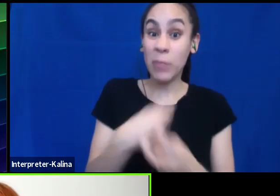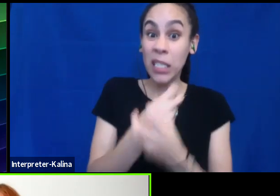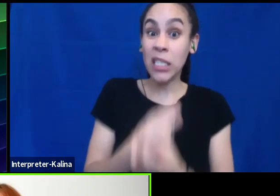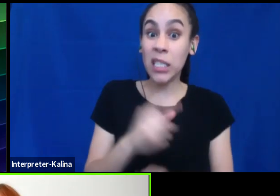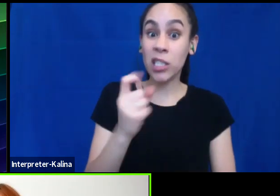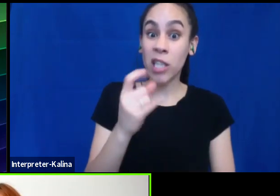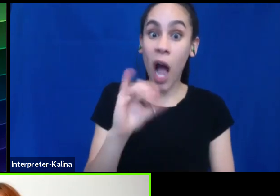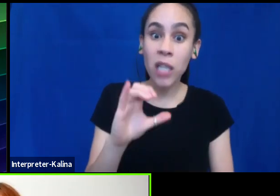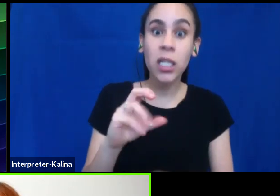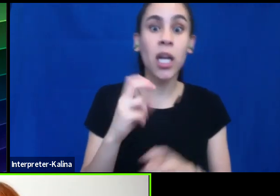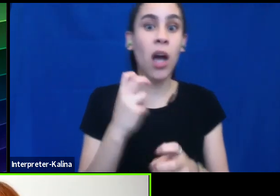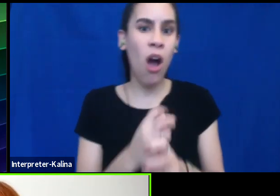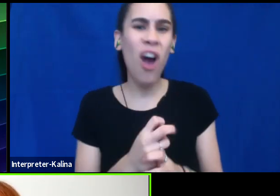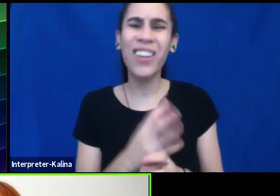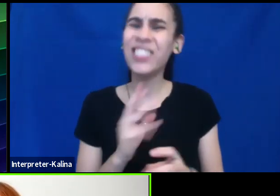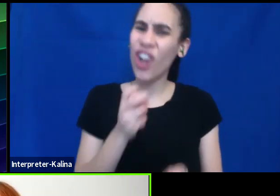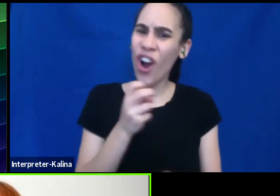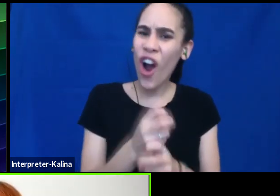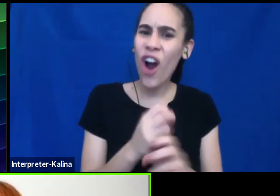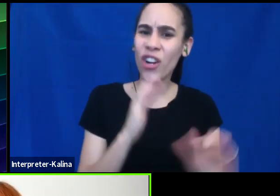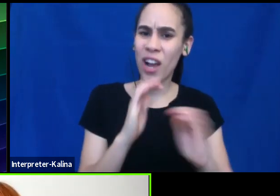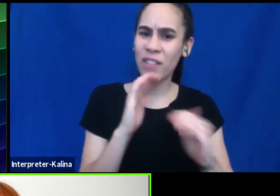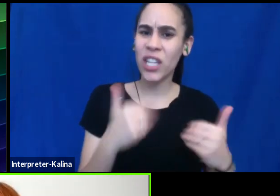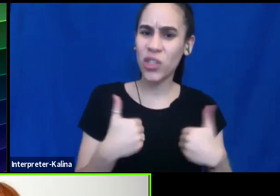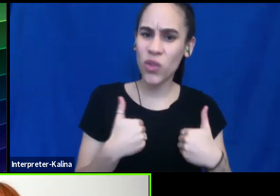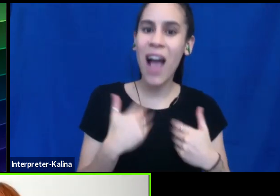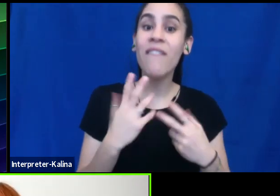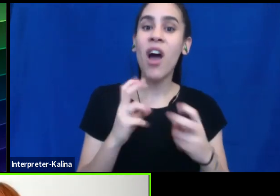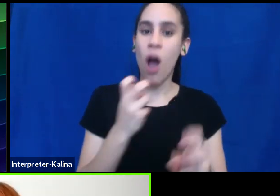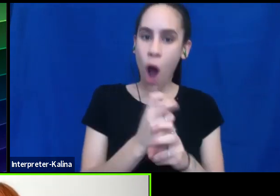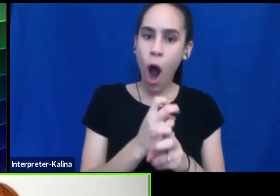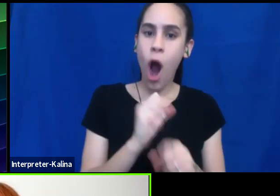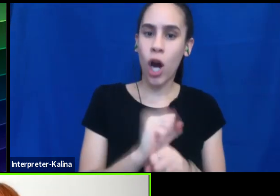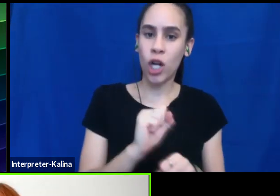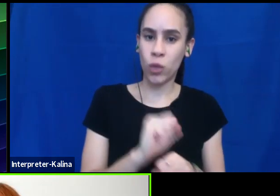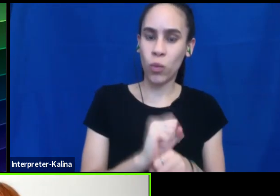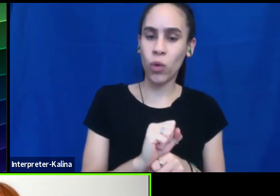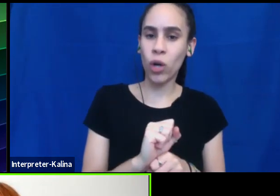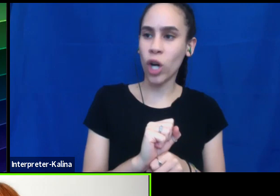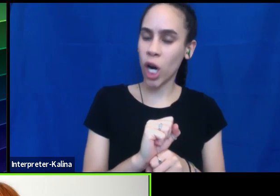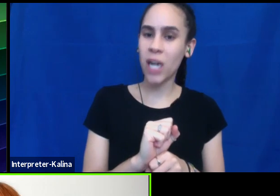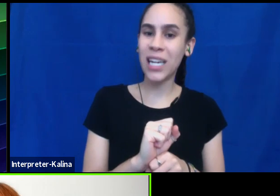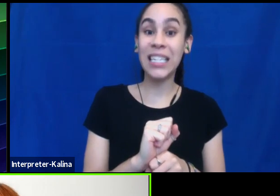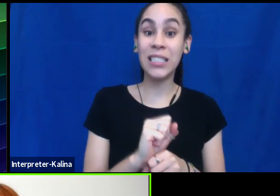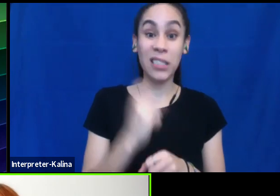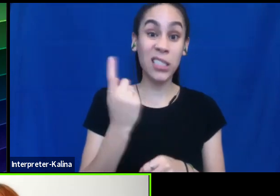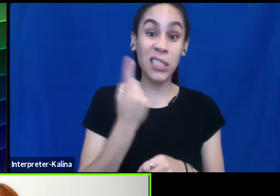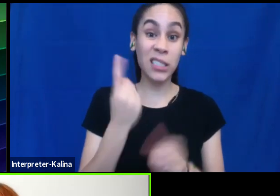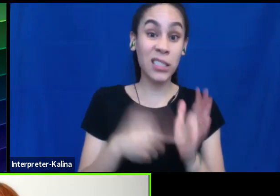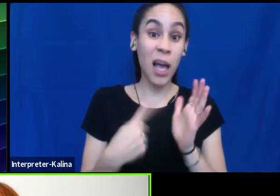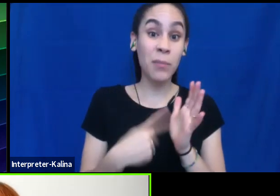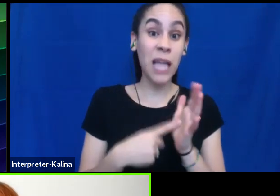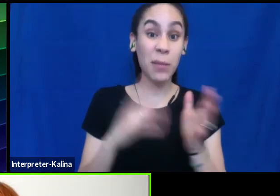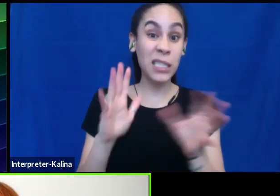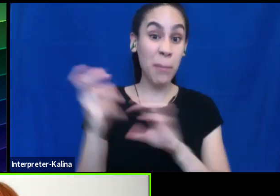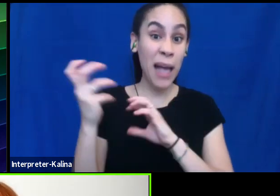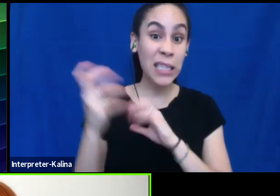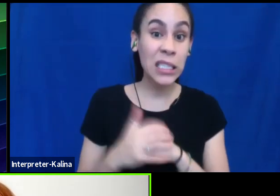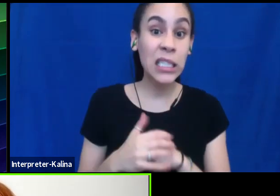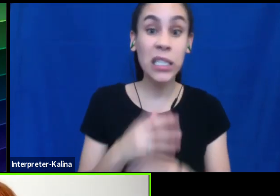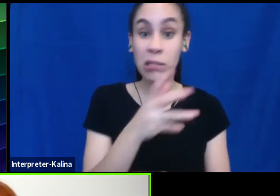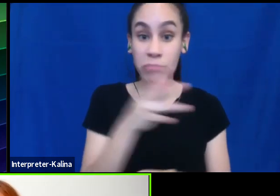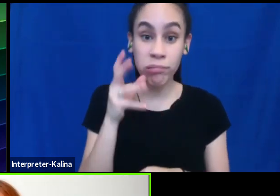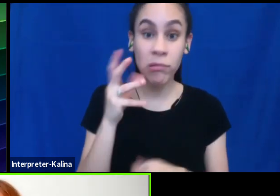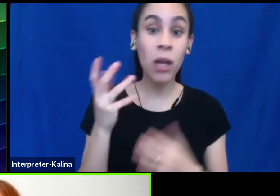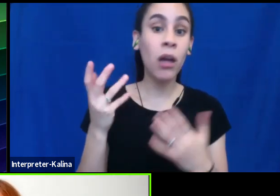These are, these are hard conversations to have and hard work to do. So, um, it's, it's messy and there's no, um,